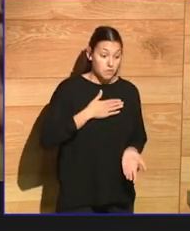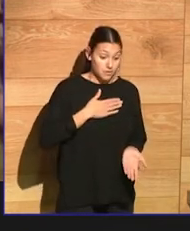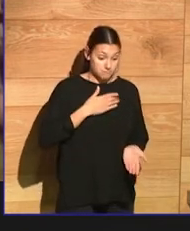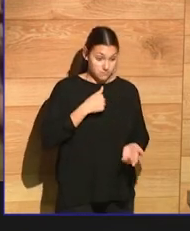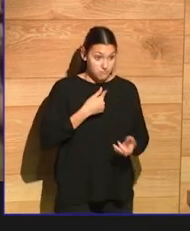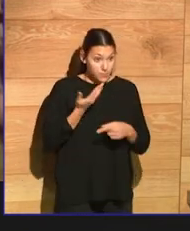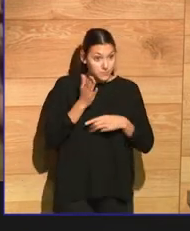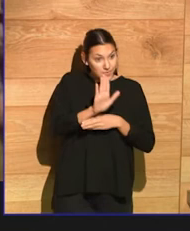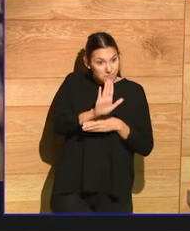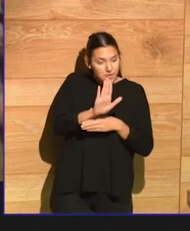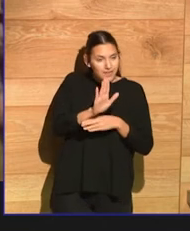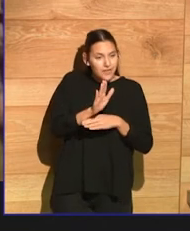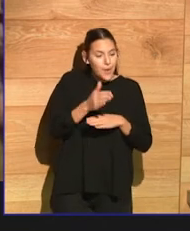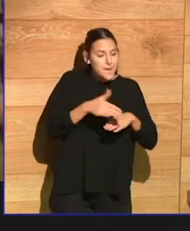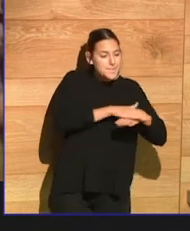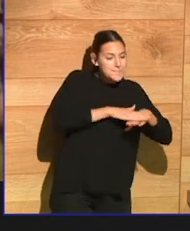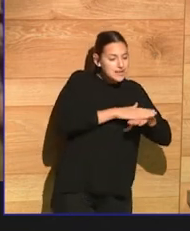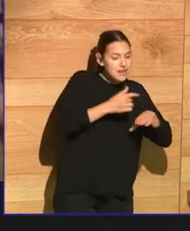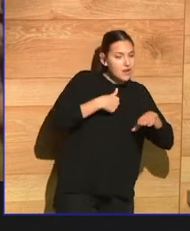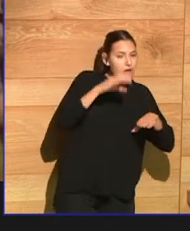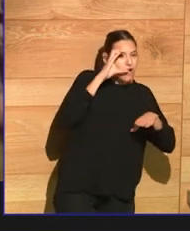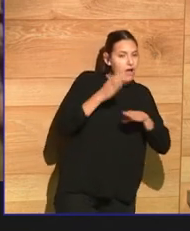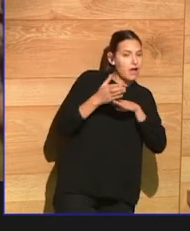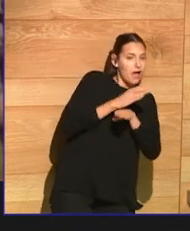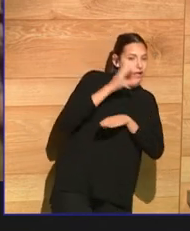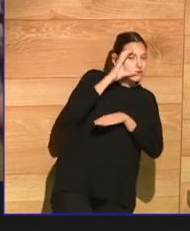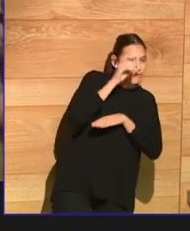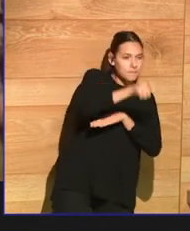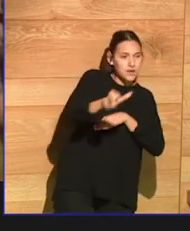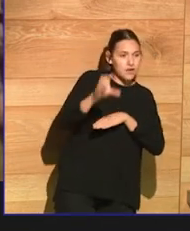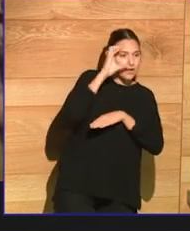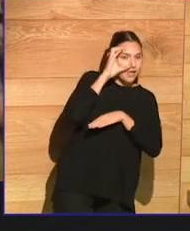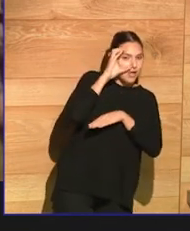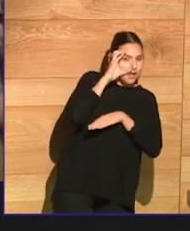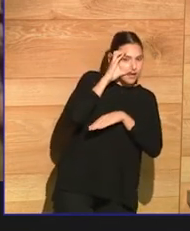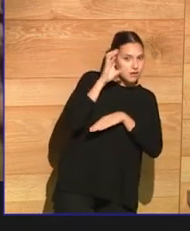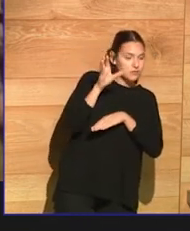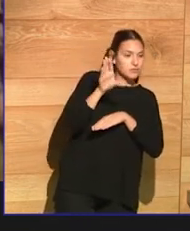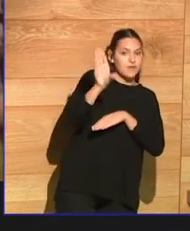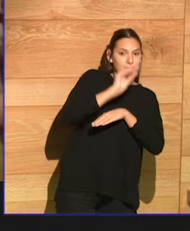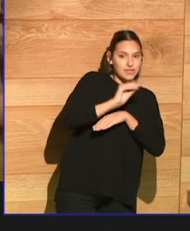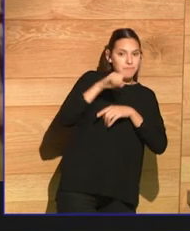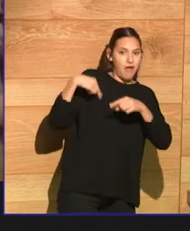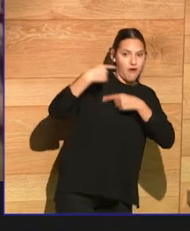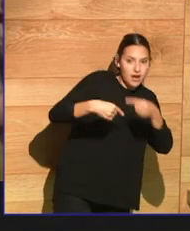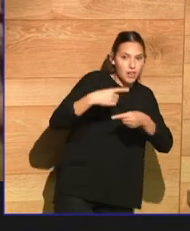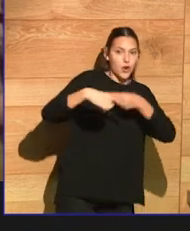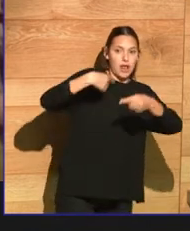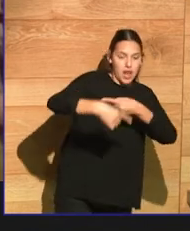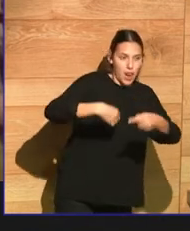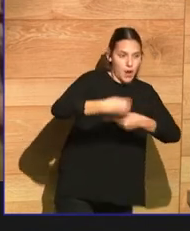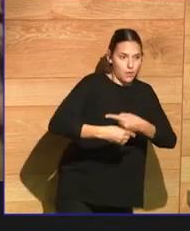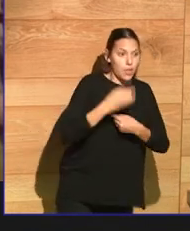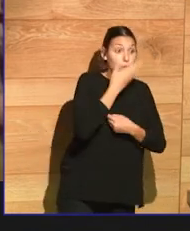I hear from people. And I hear from generation after generation, when they get out of school, that they were taught very few useful